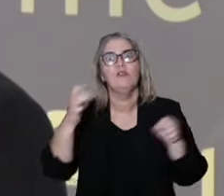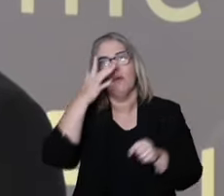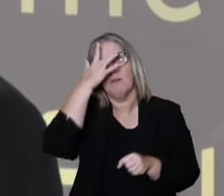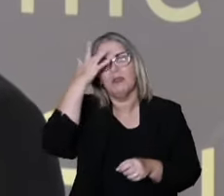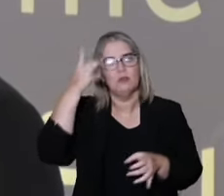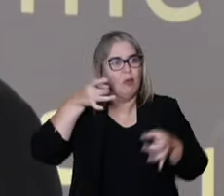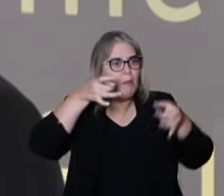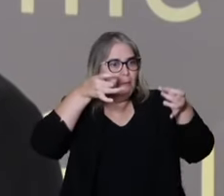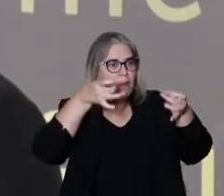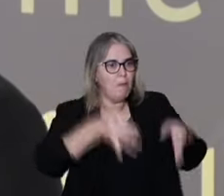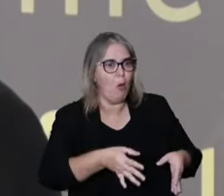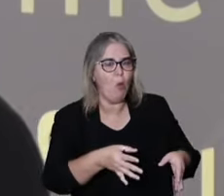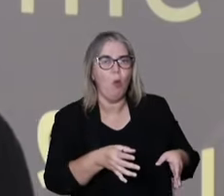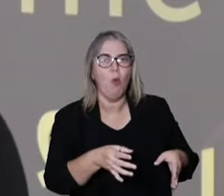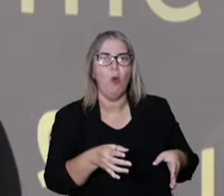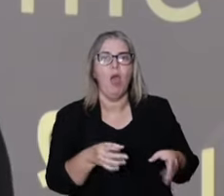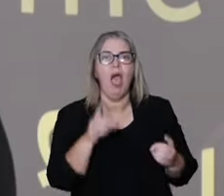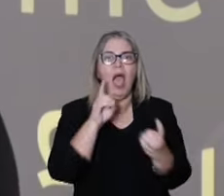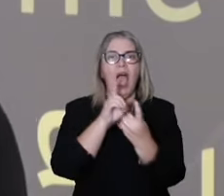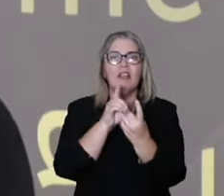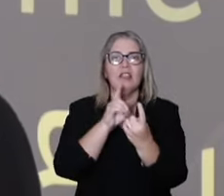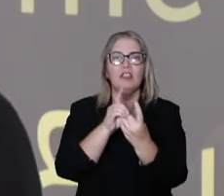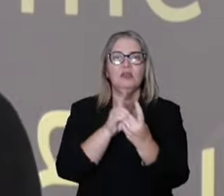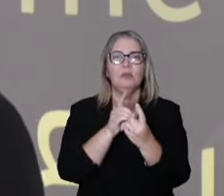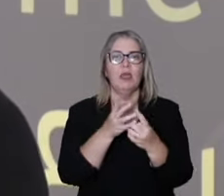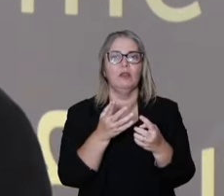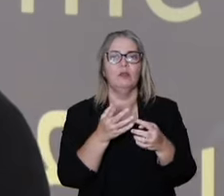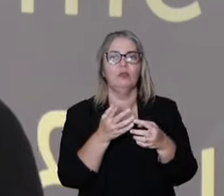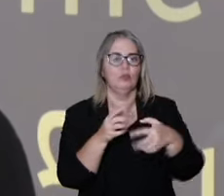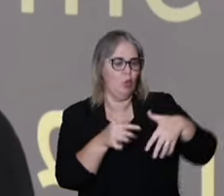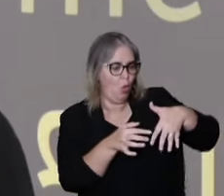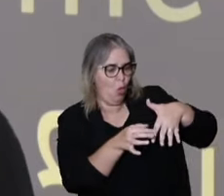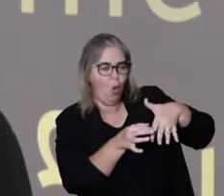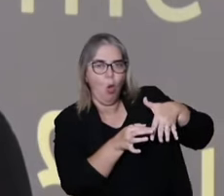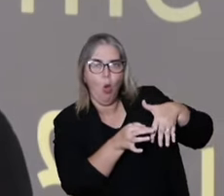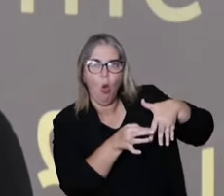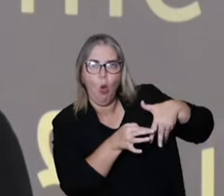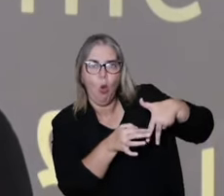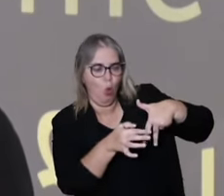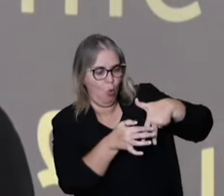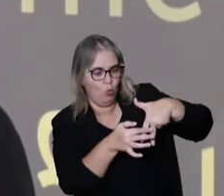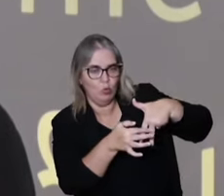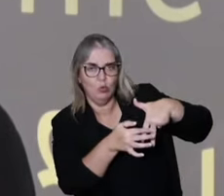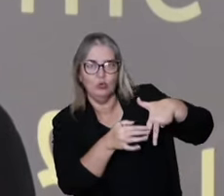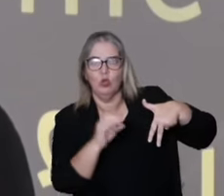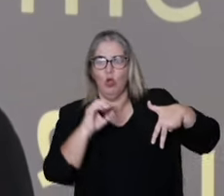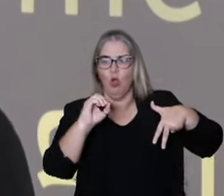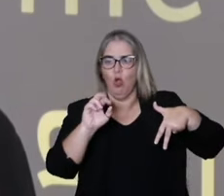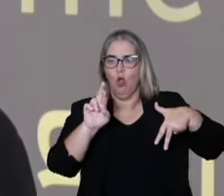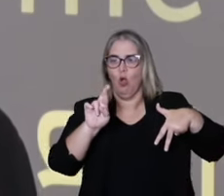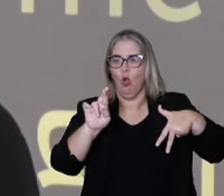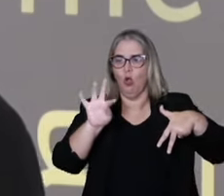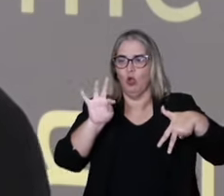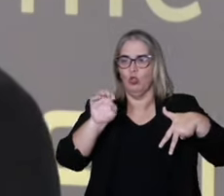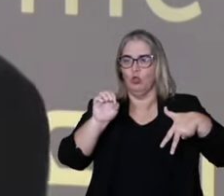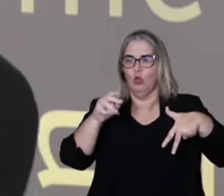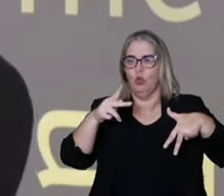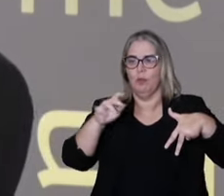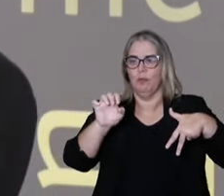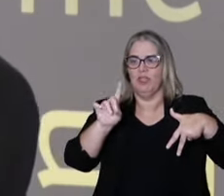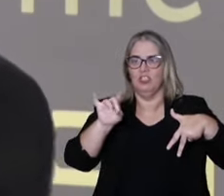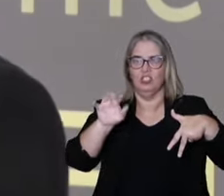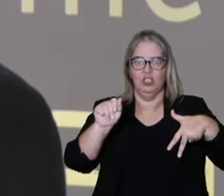just give up on orthopedics on a case of trauma or an emergency or extreme